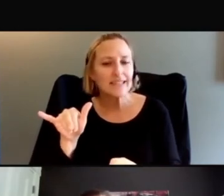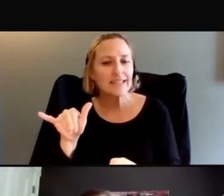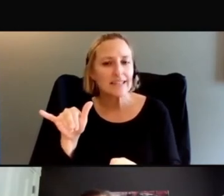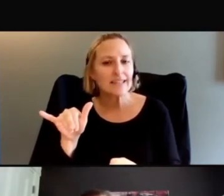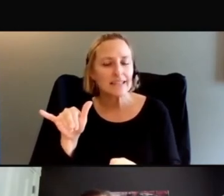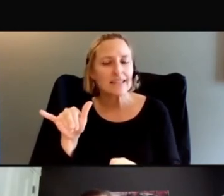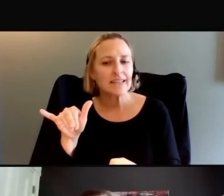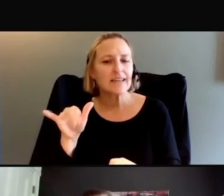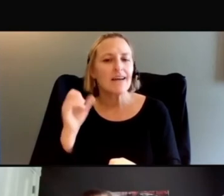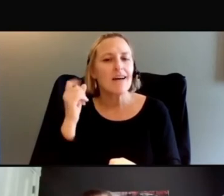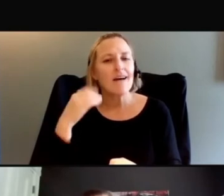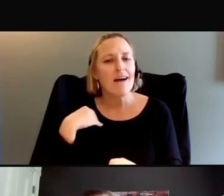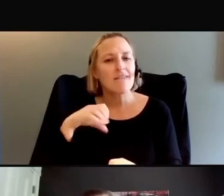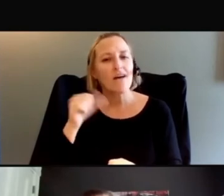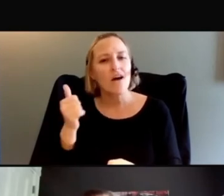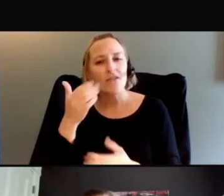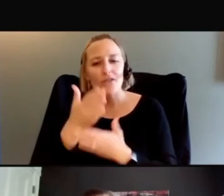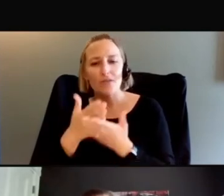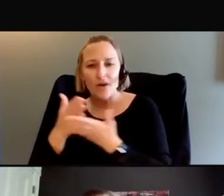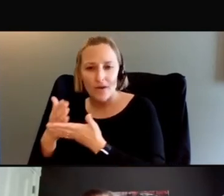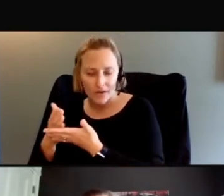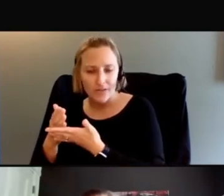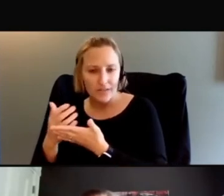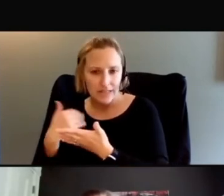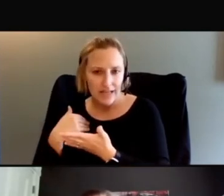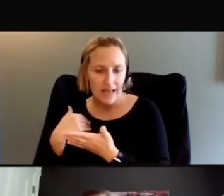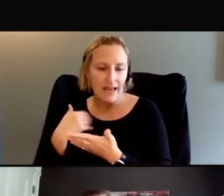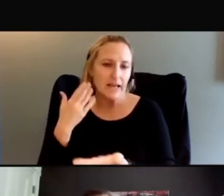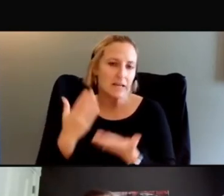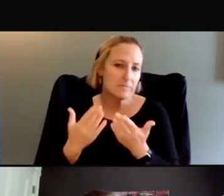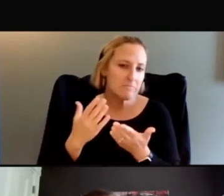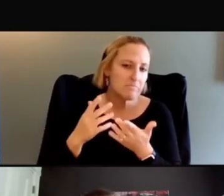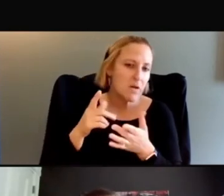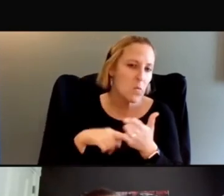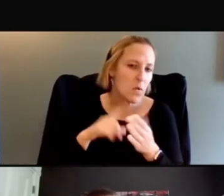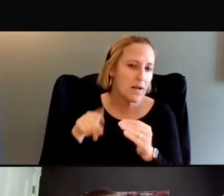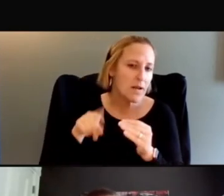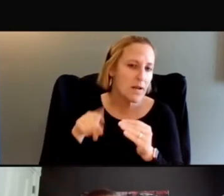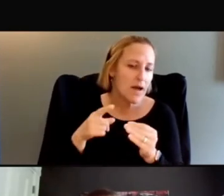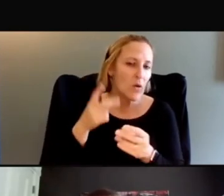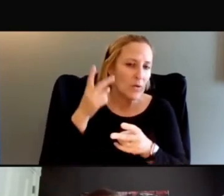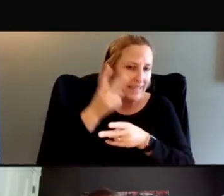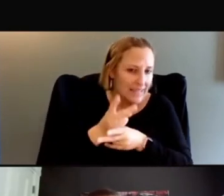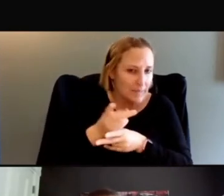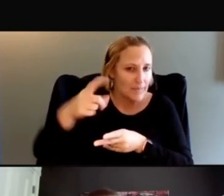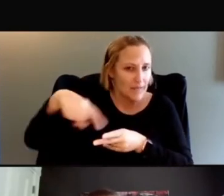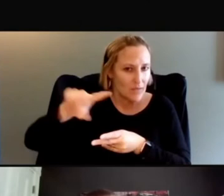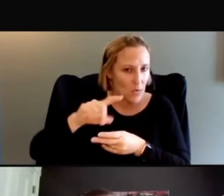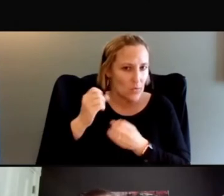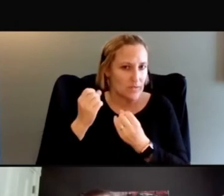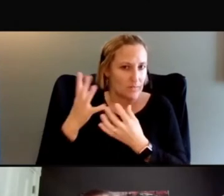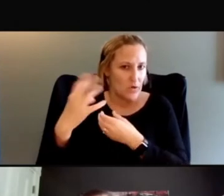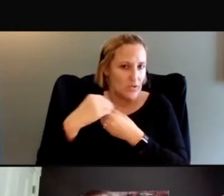aspects of this. So what about retaining participants once they're in a clinical trial?